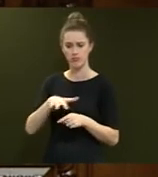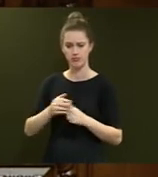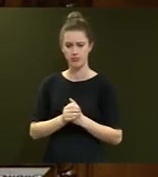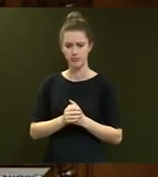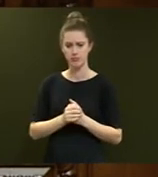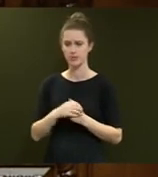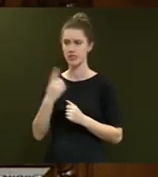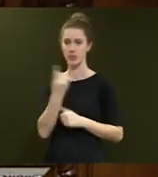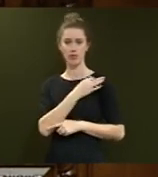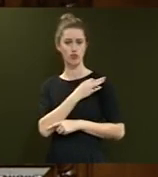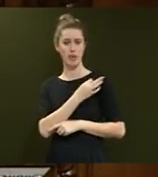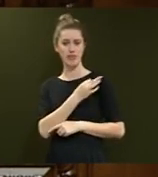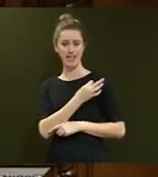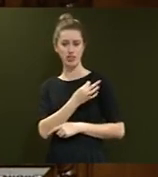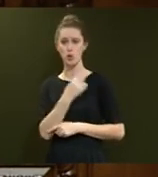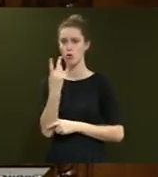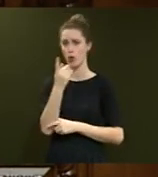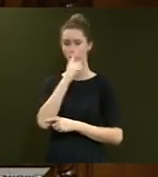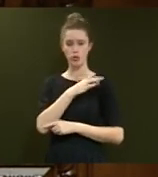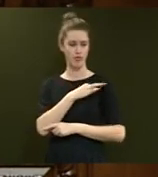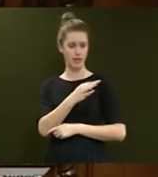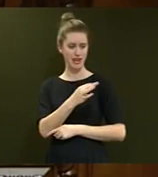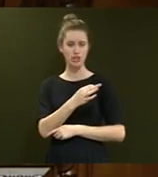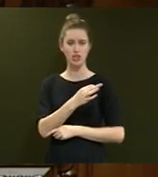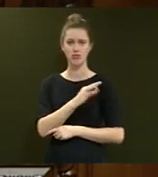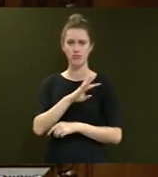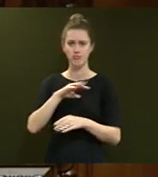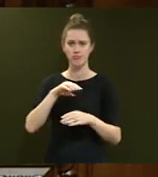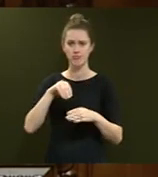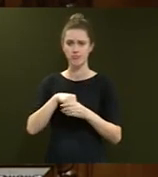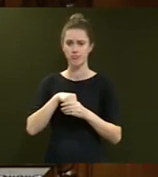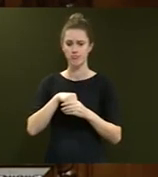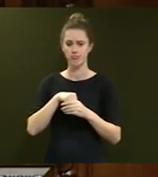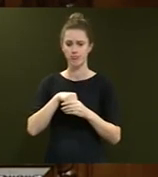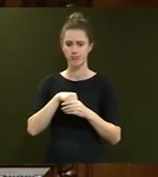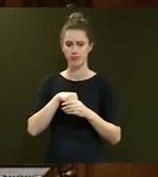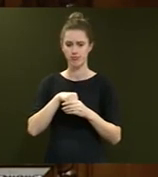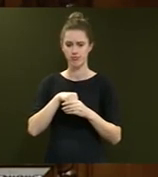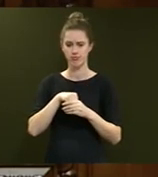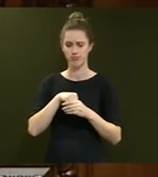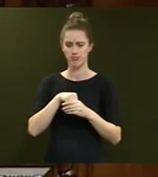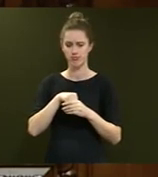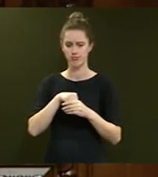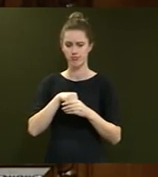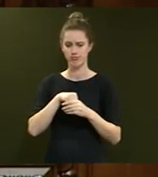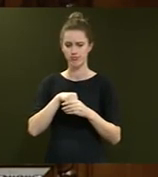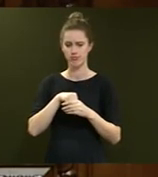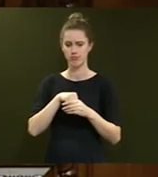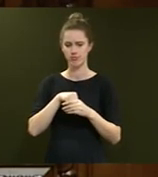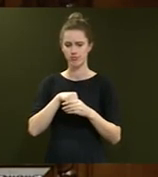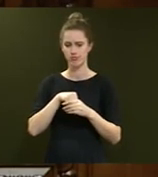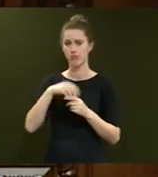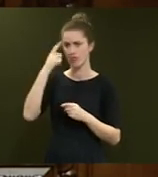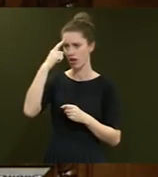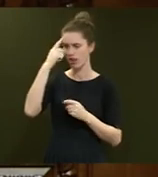Someone's reputation, or two people's reputation at least, are involved and I